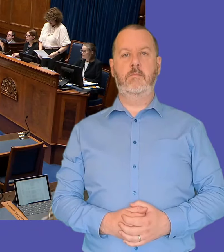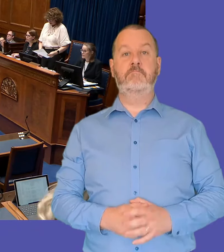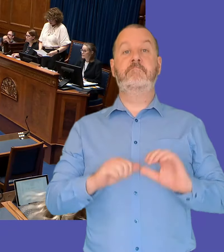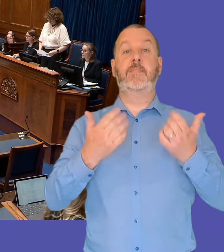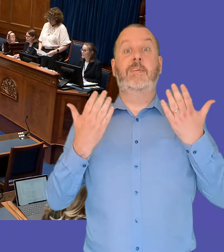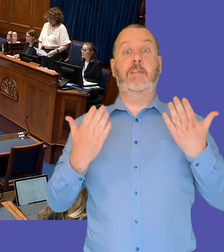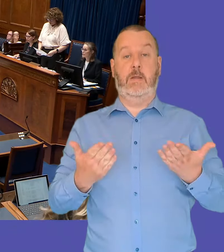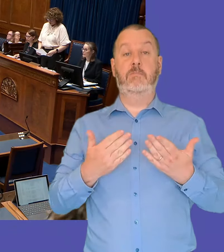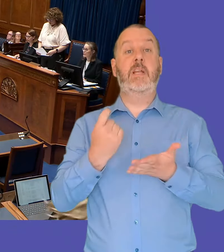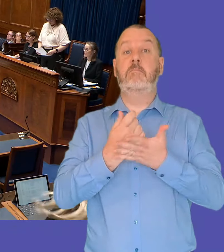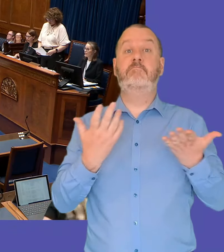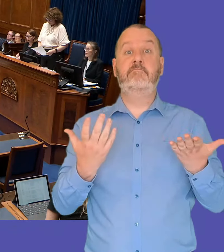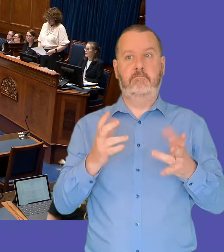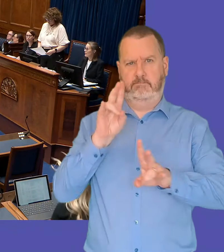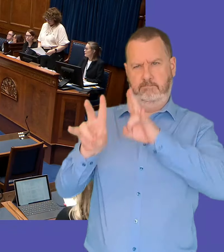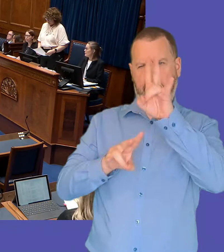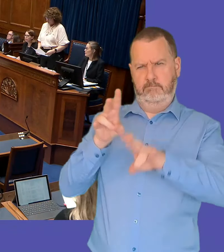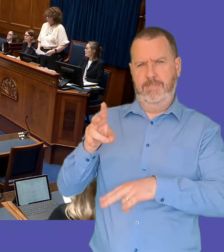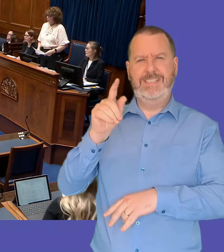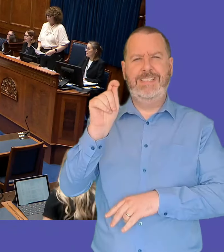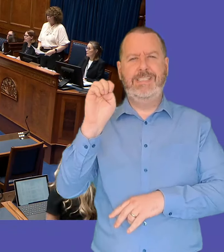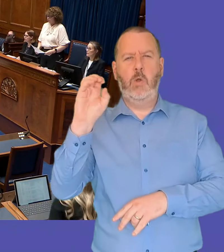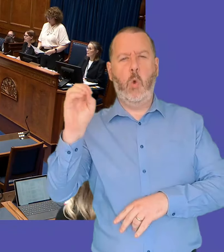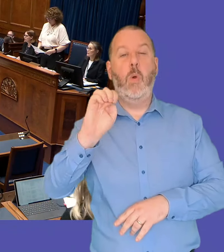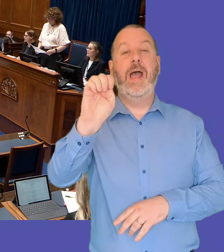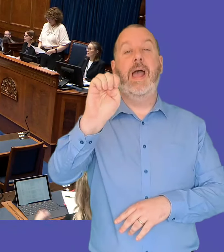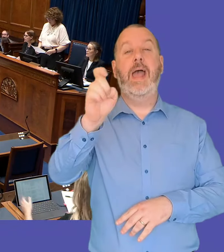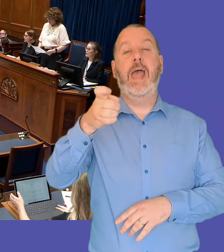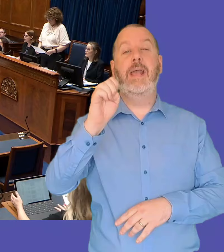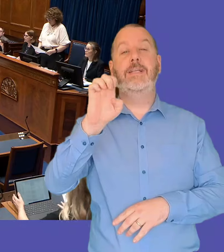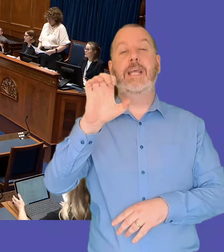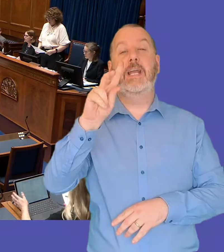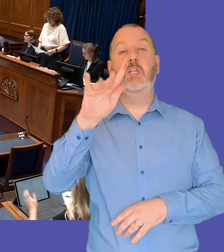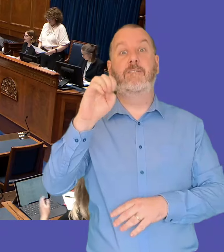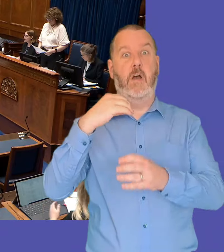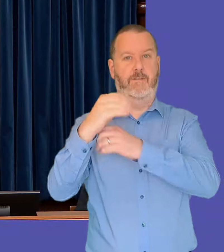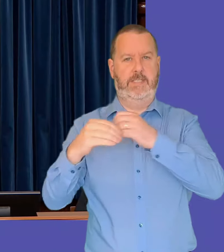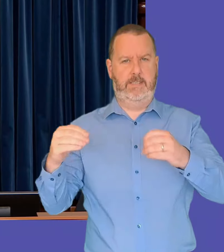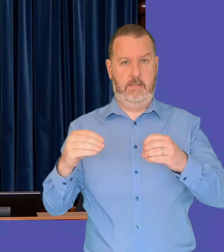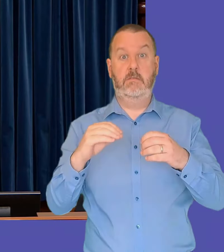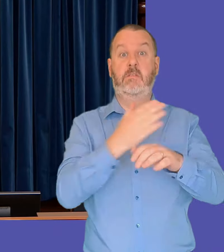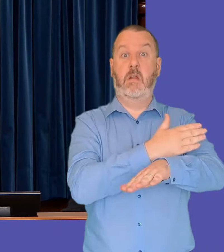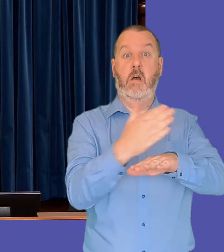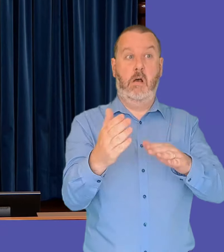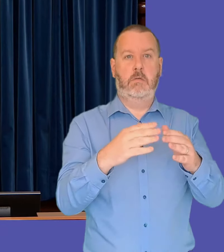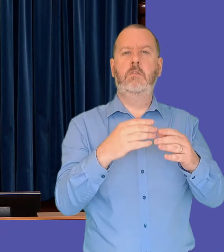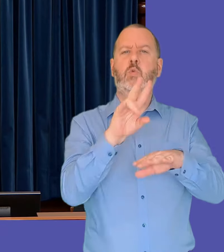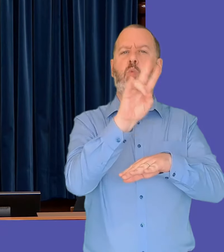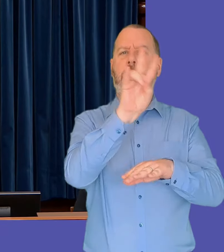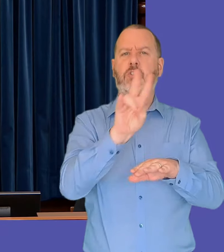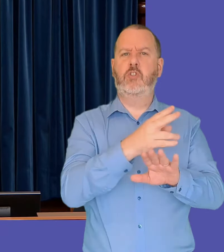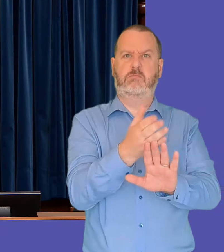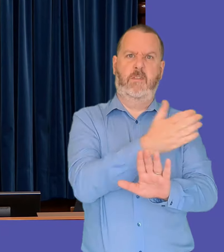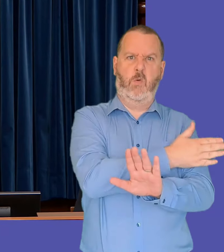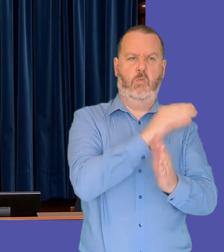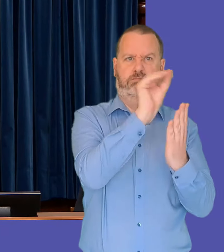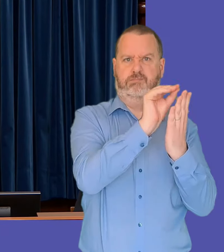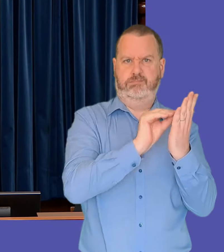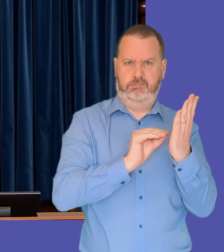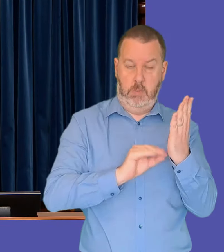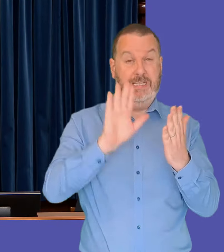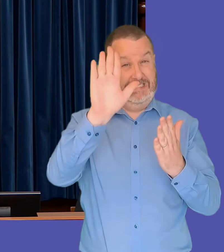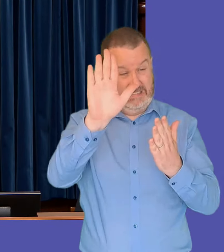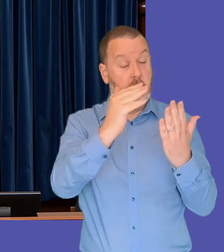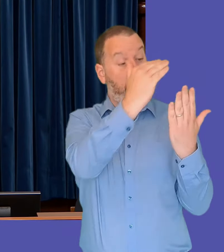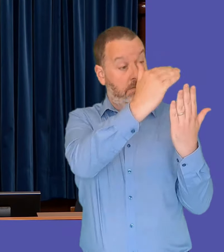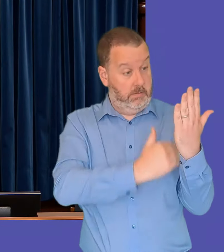it's time for questions to the executive office and we're going to start with listed questions just to inform you that questions three and